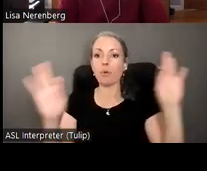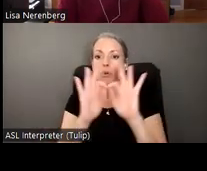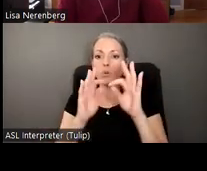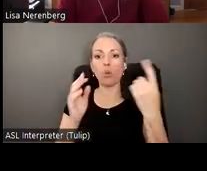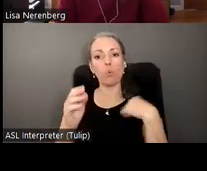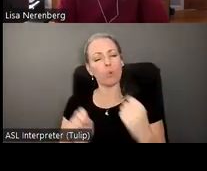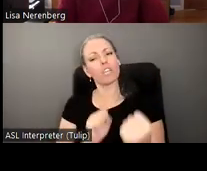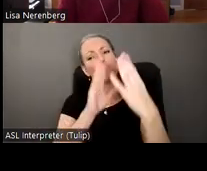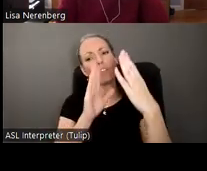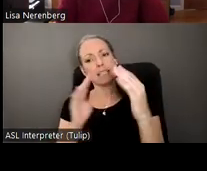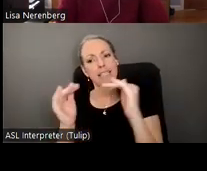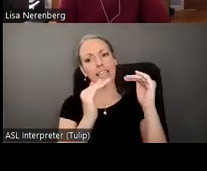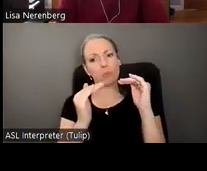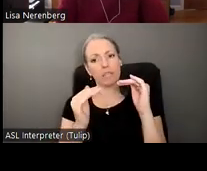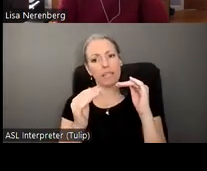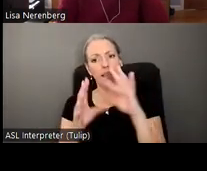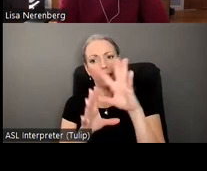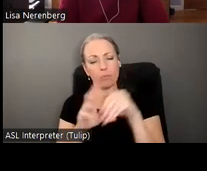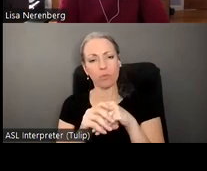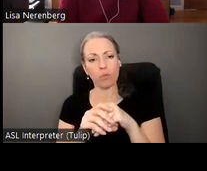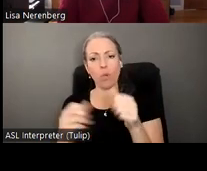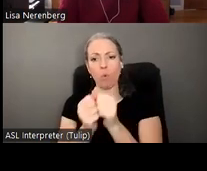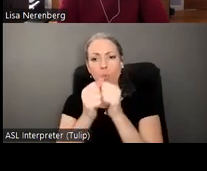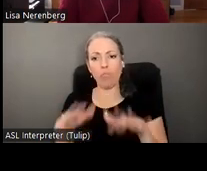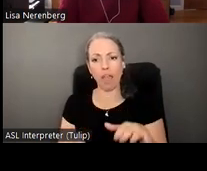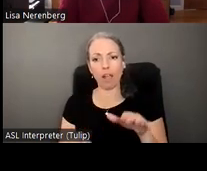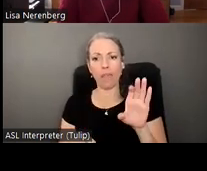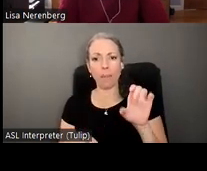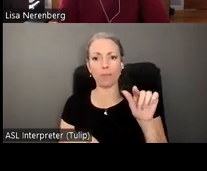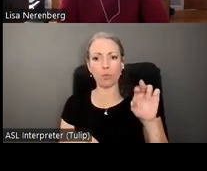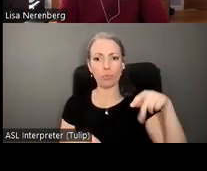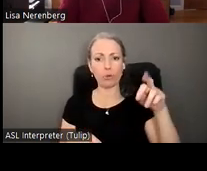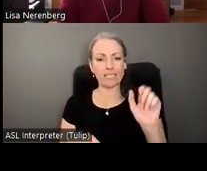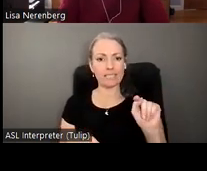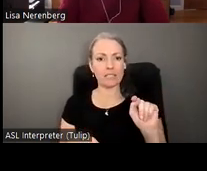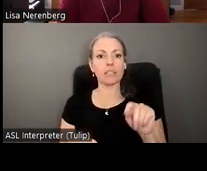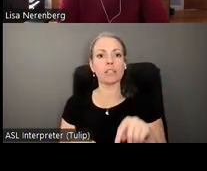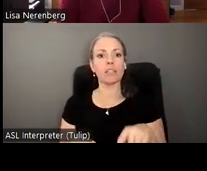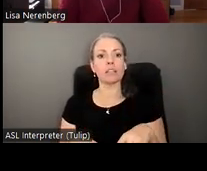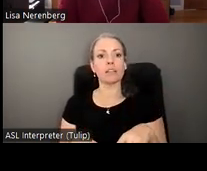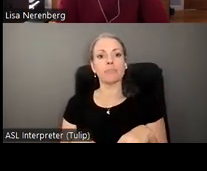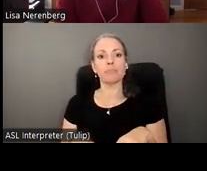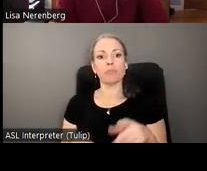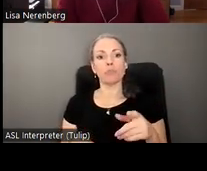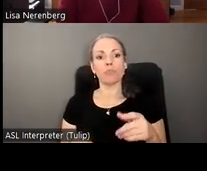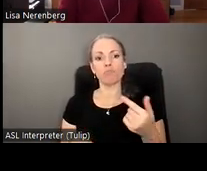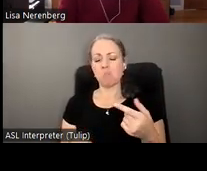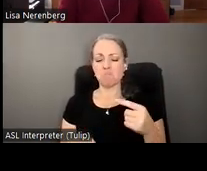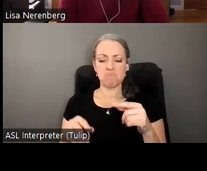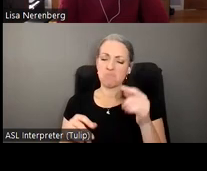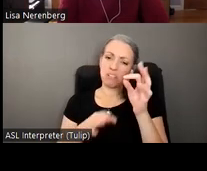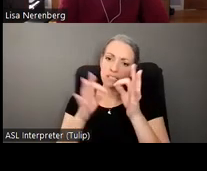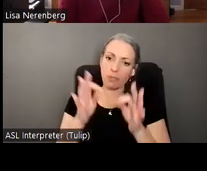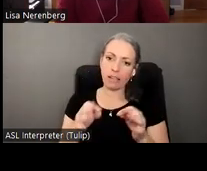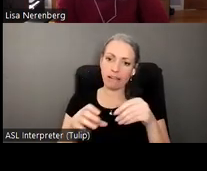inclusion throughout the blueprint which aligns with the the equity tools and principles that were outlined in the in the